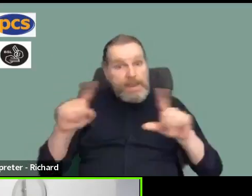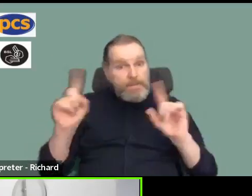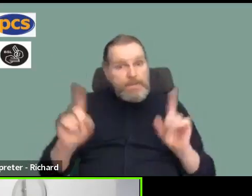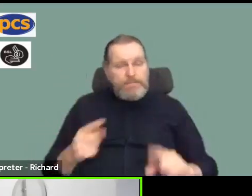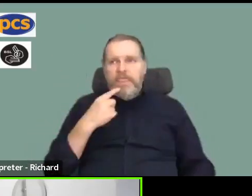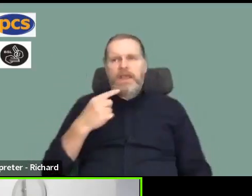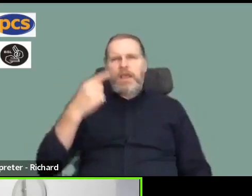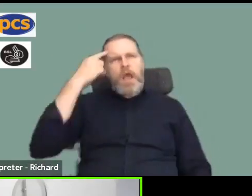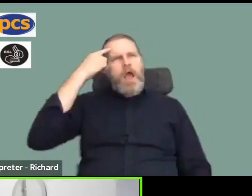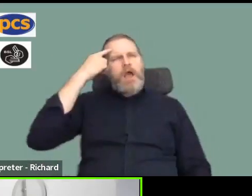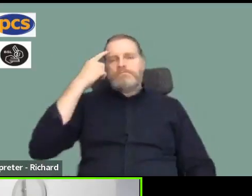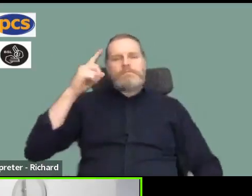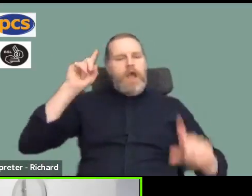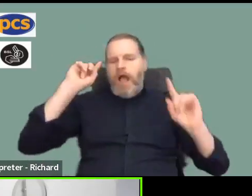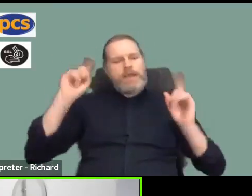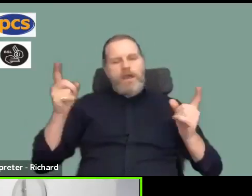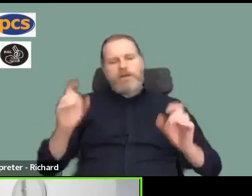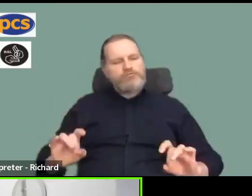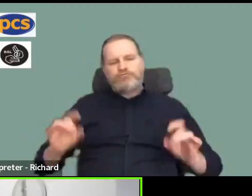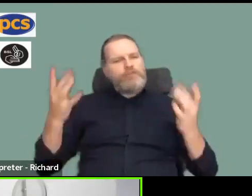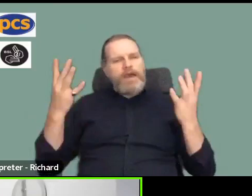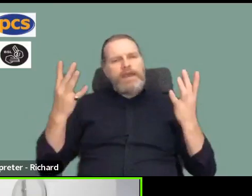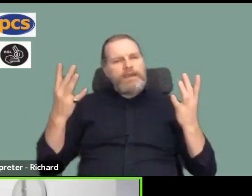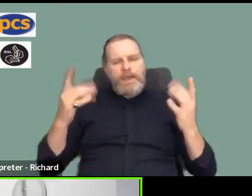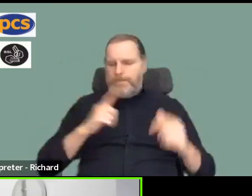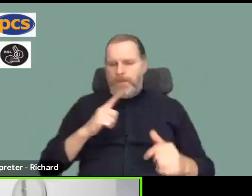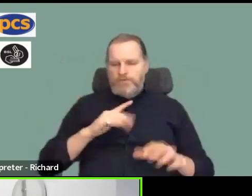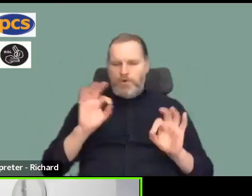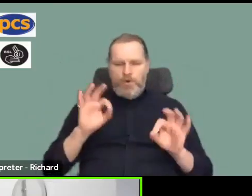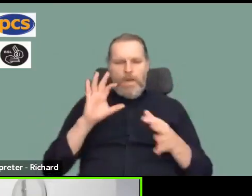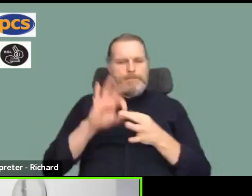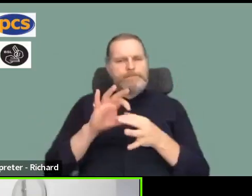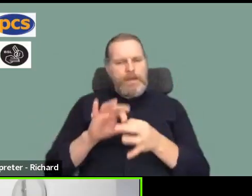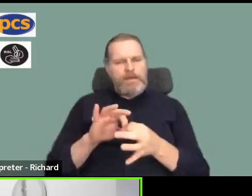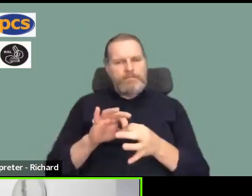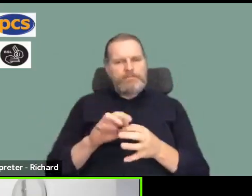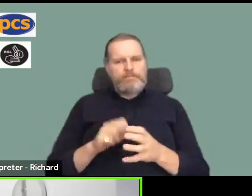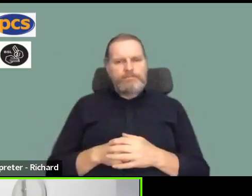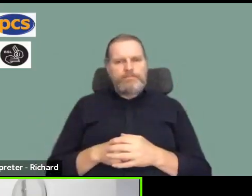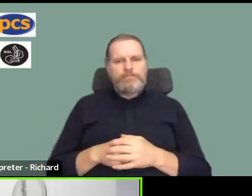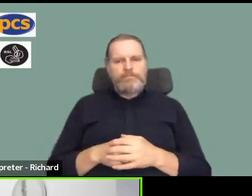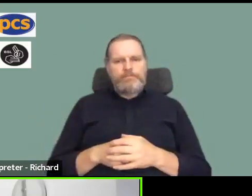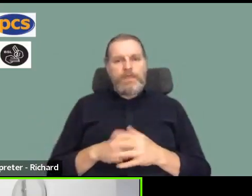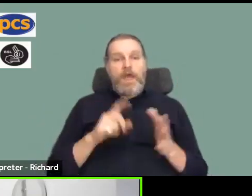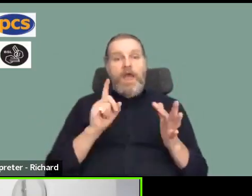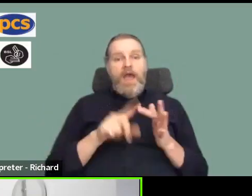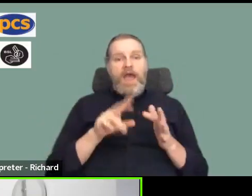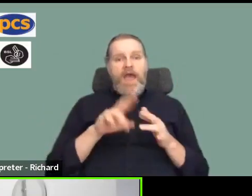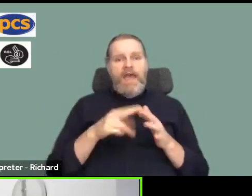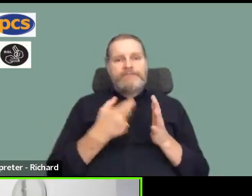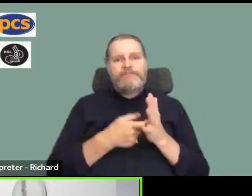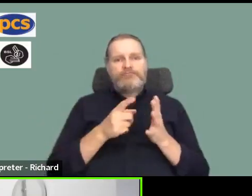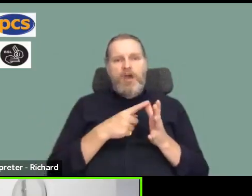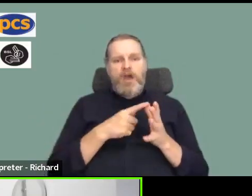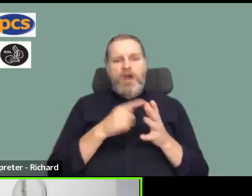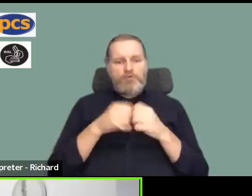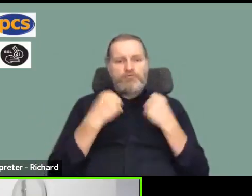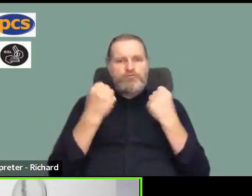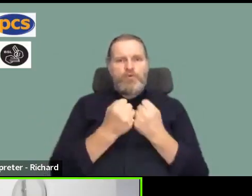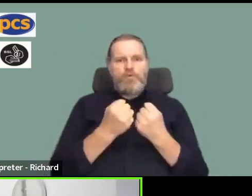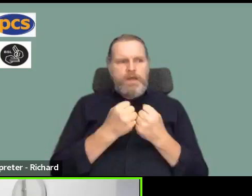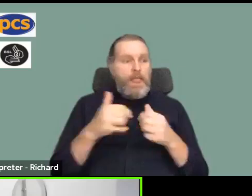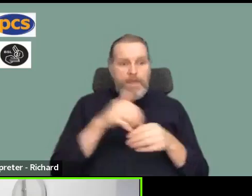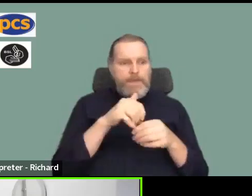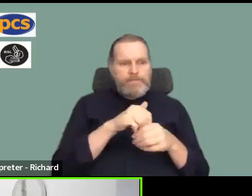Somebody else who's anonymous says, in EFRA Group is up 14% in 2022. Half of our